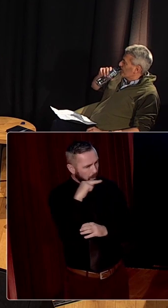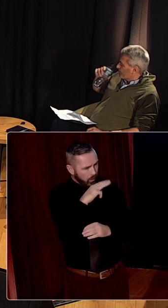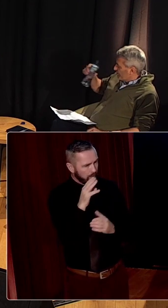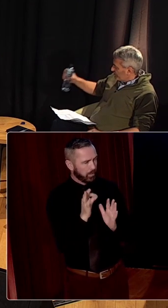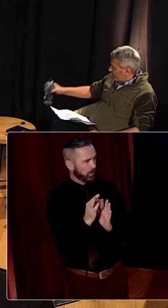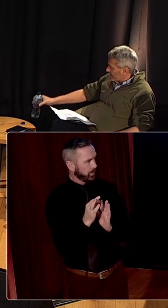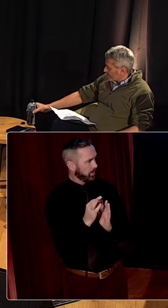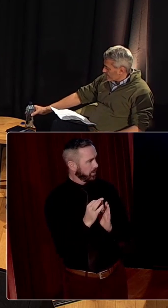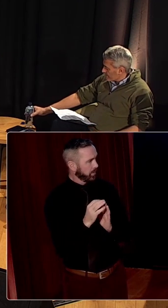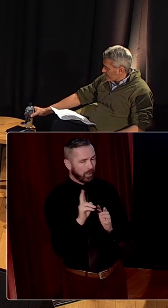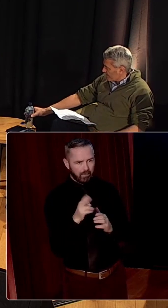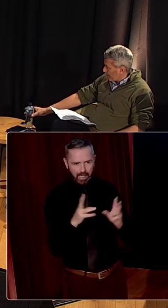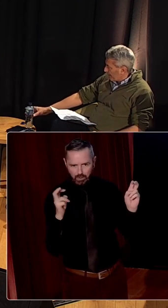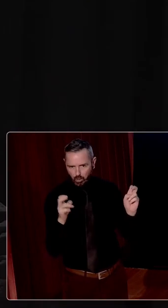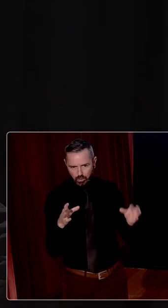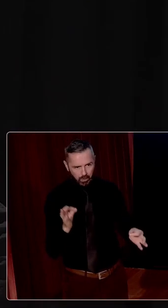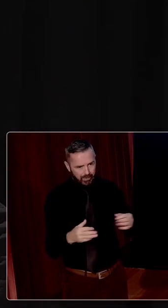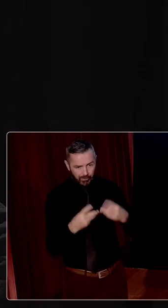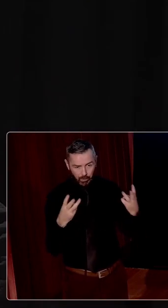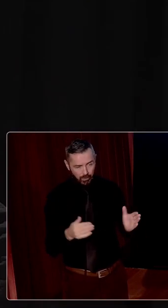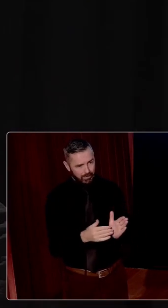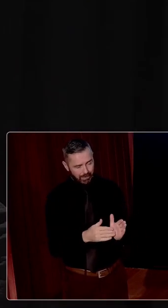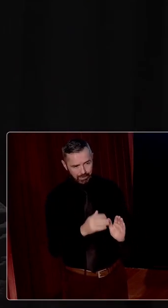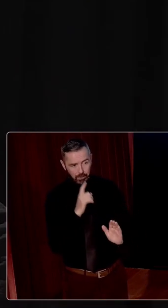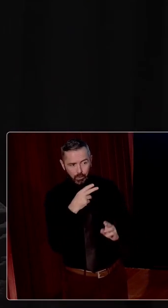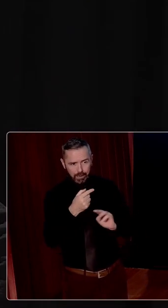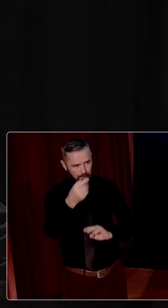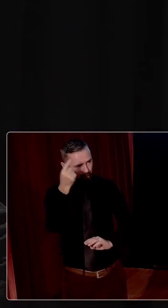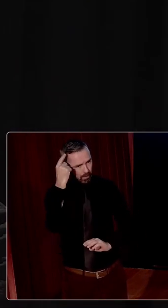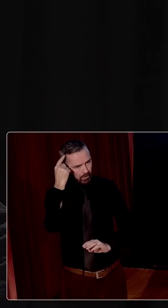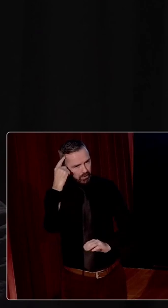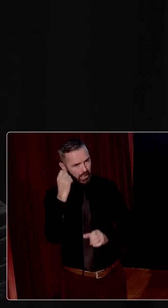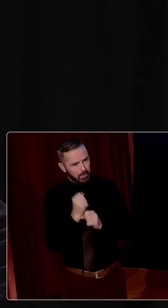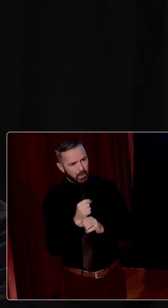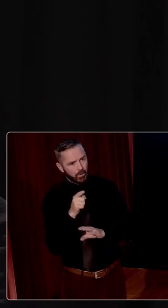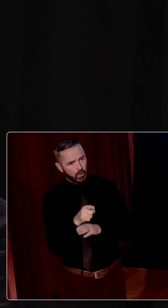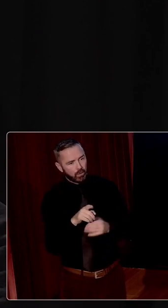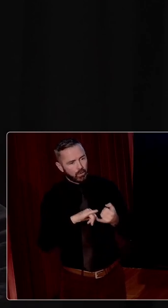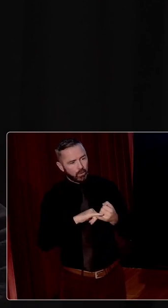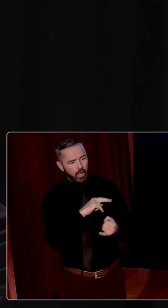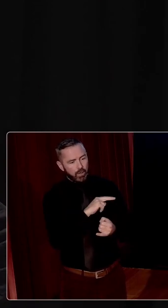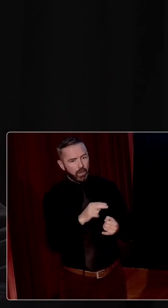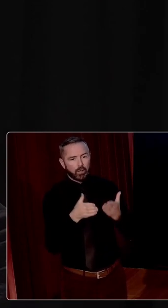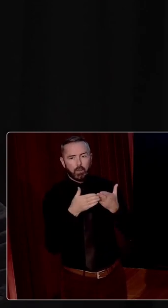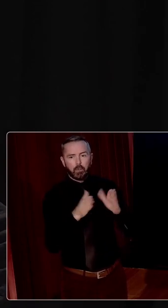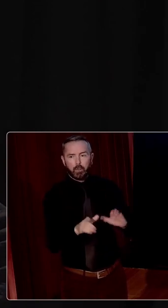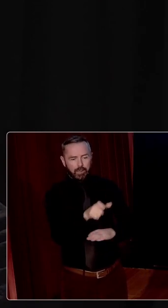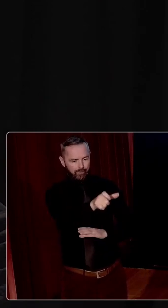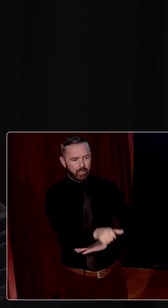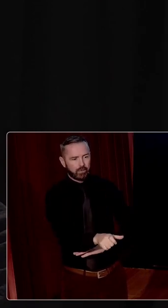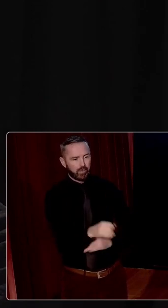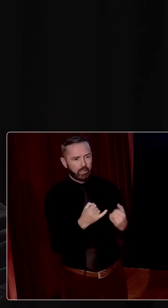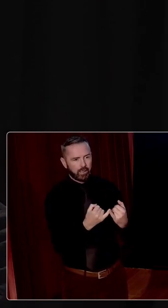politicians, of course, but we do need to be conscious of those who were not public figures in that sense. People like JJ